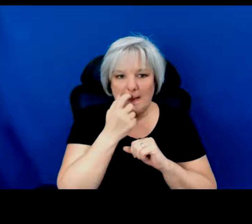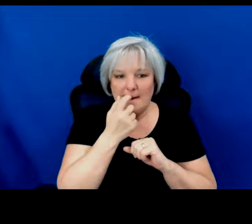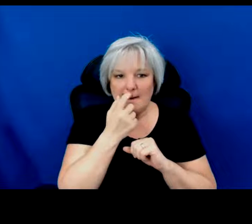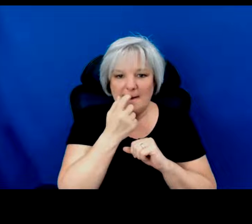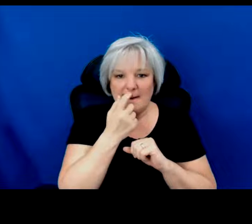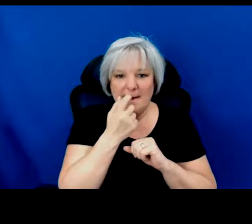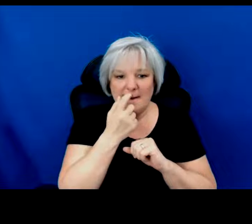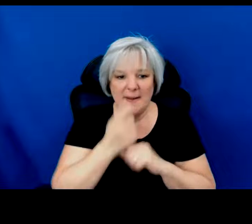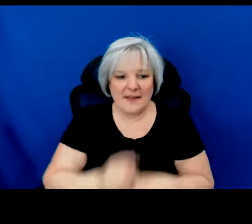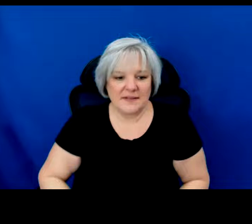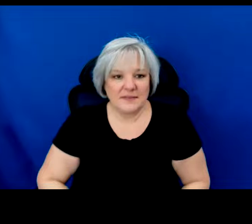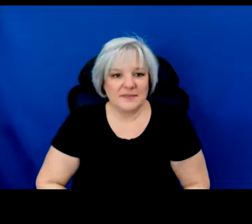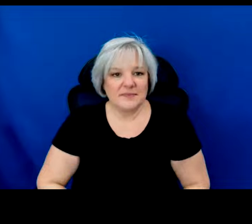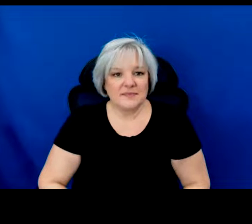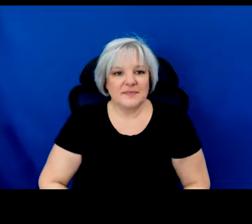here.